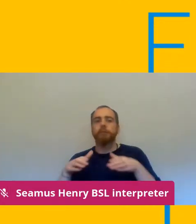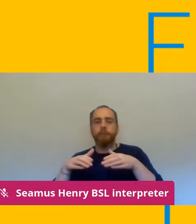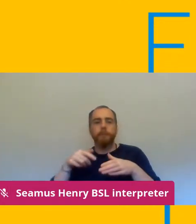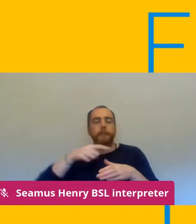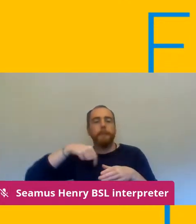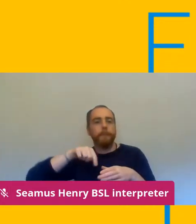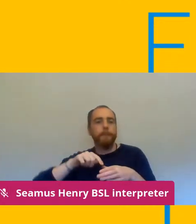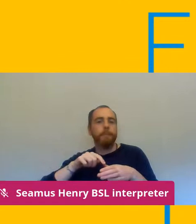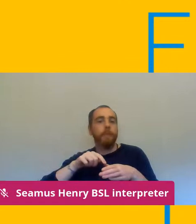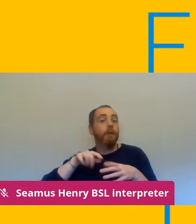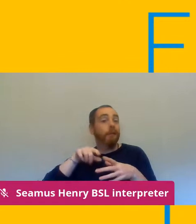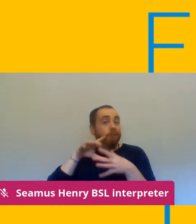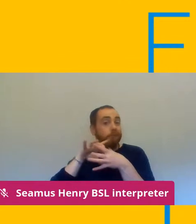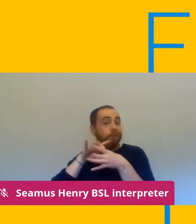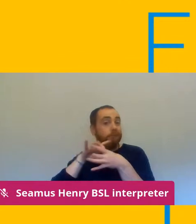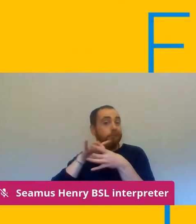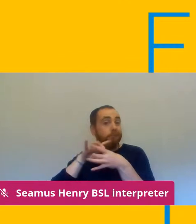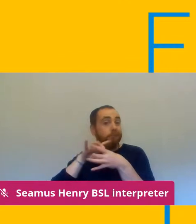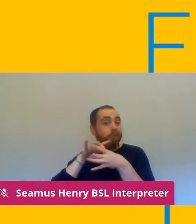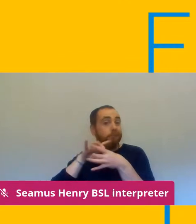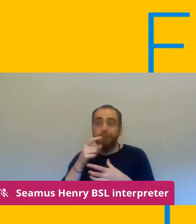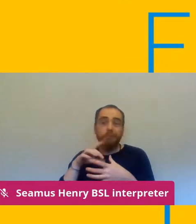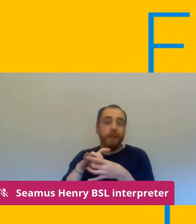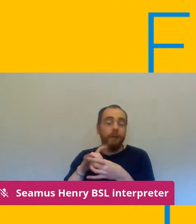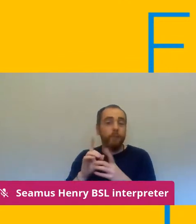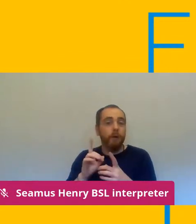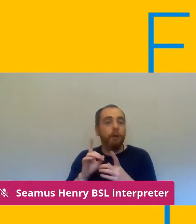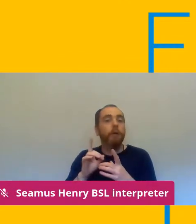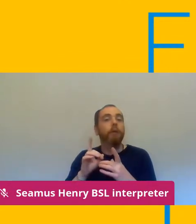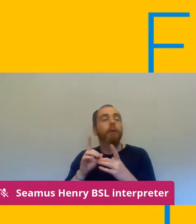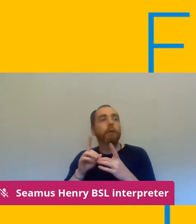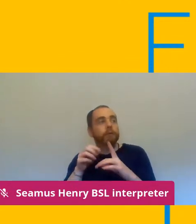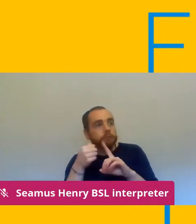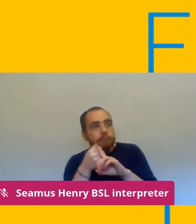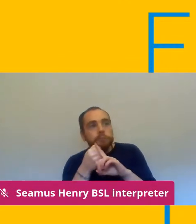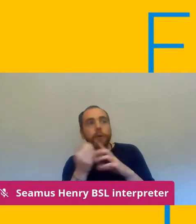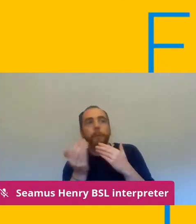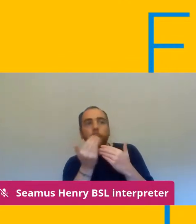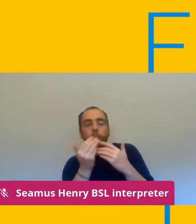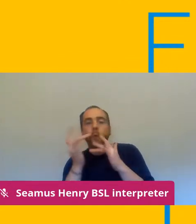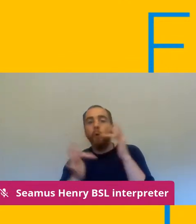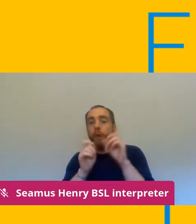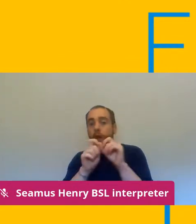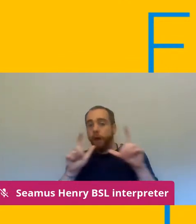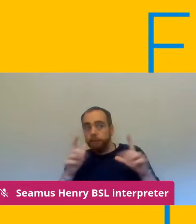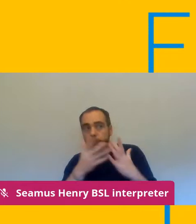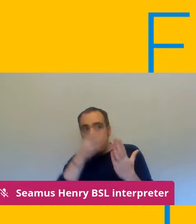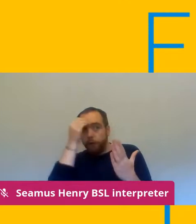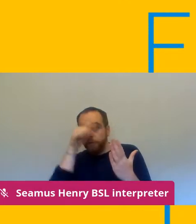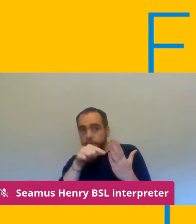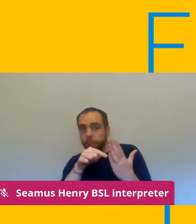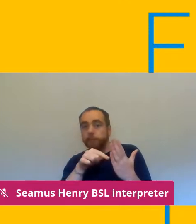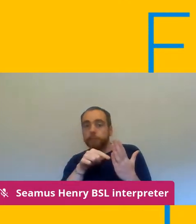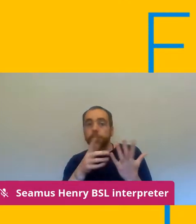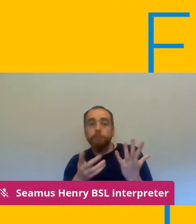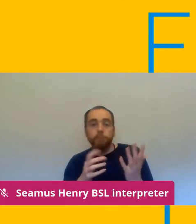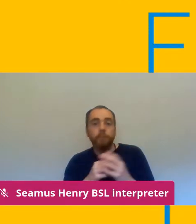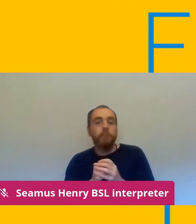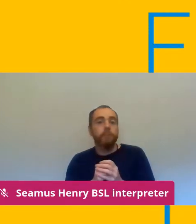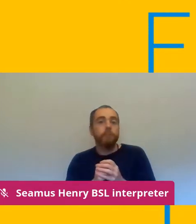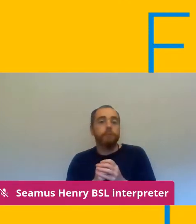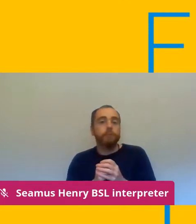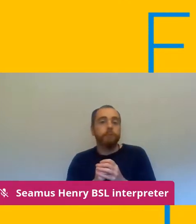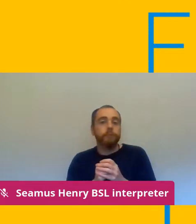about increasing the amount of um online or remote delivery within a workplace due to the difficulty in